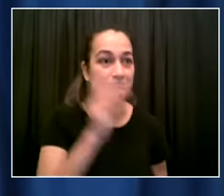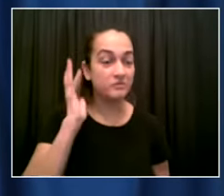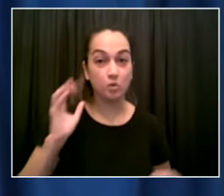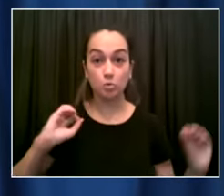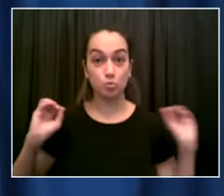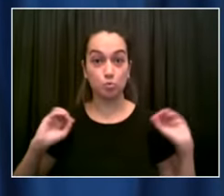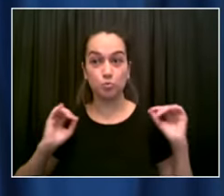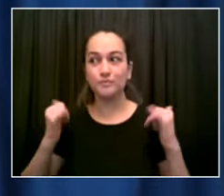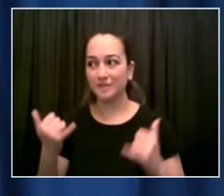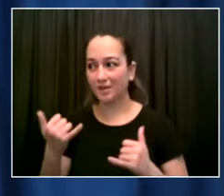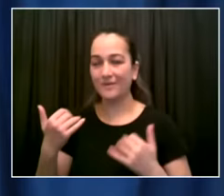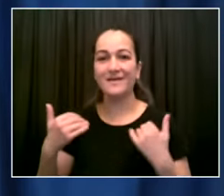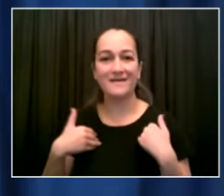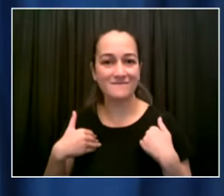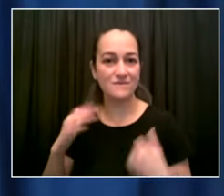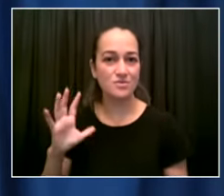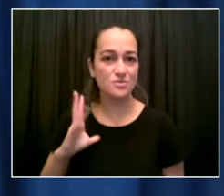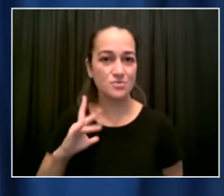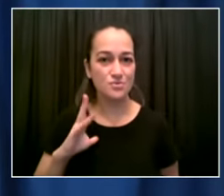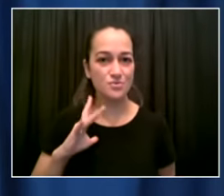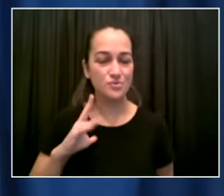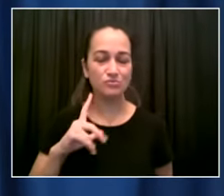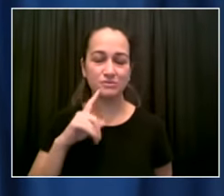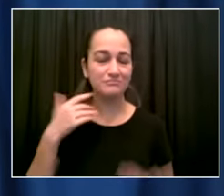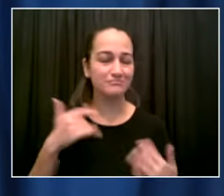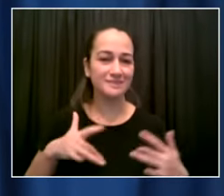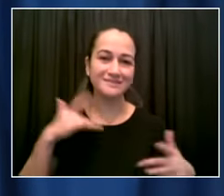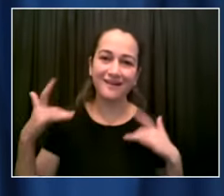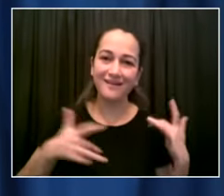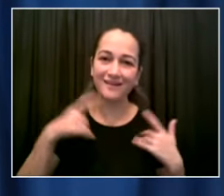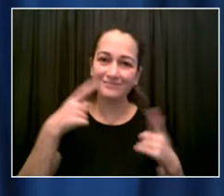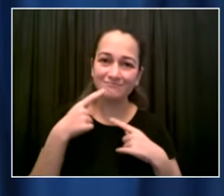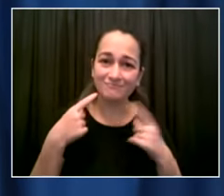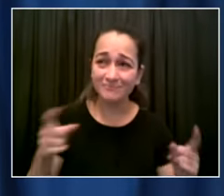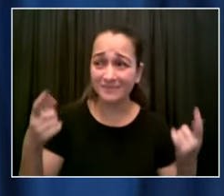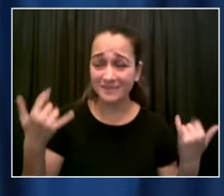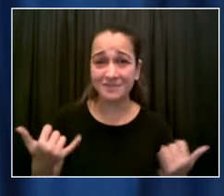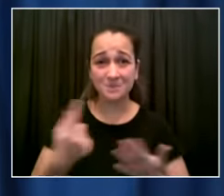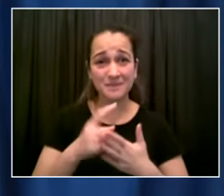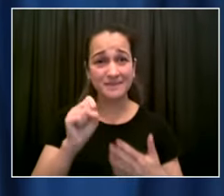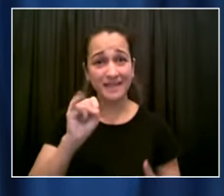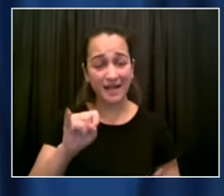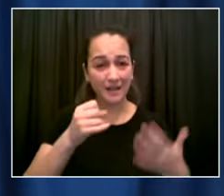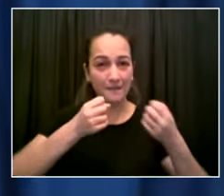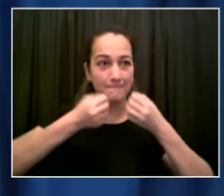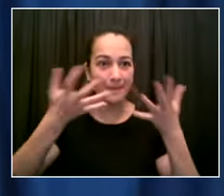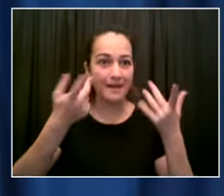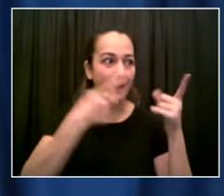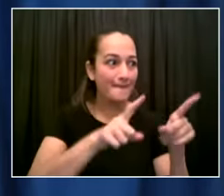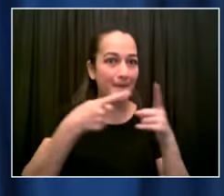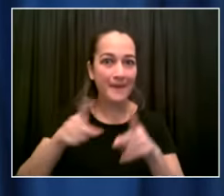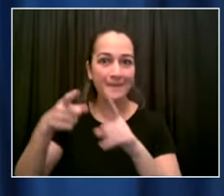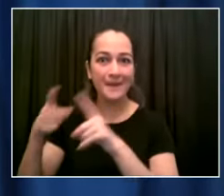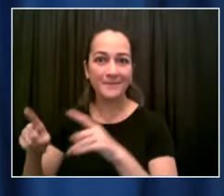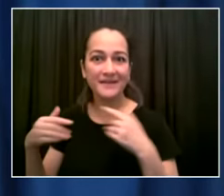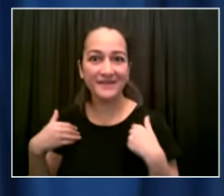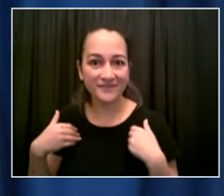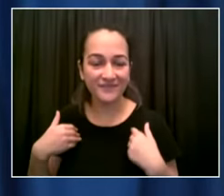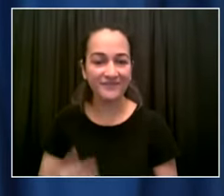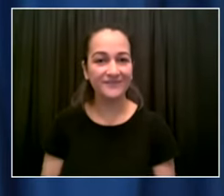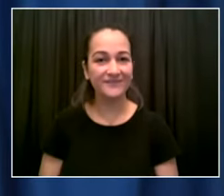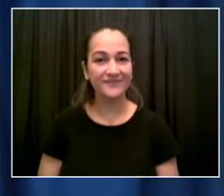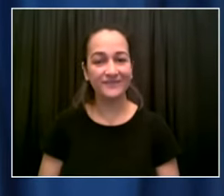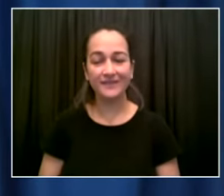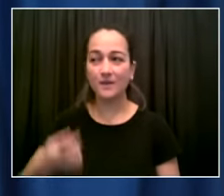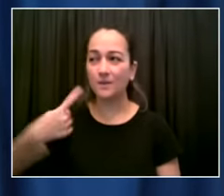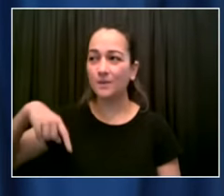perseverance and better outcomes in time uh i i was angry and frustrated